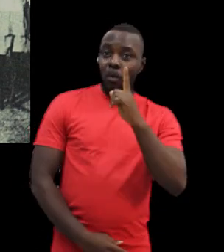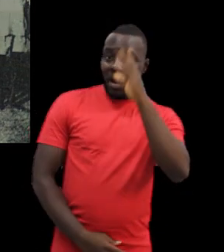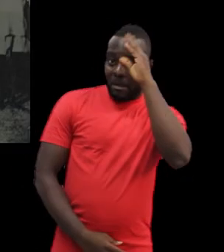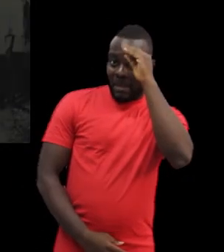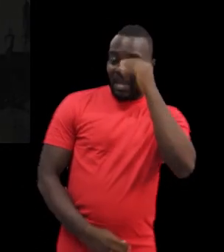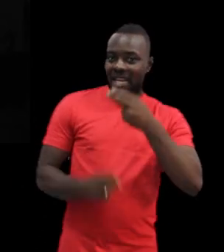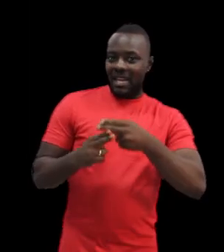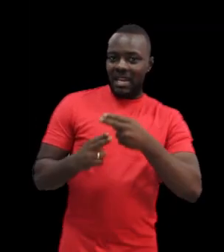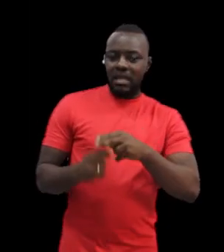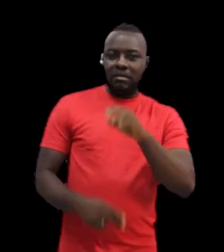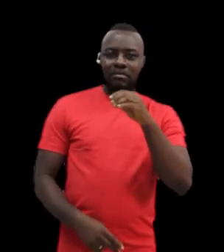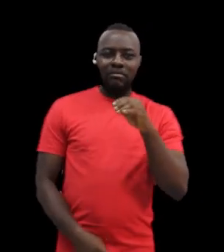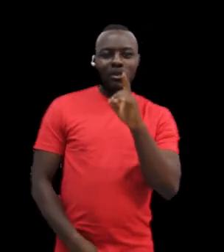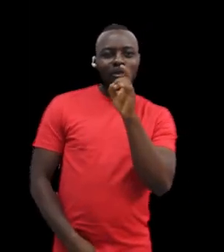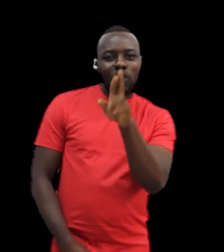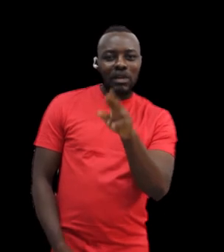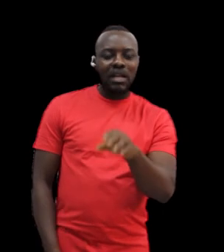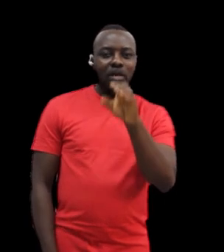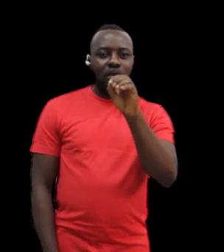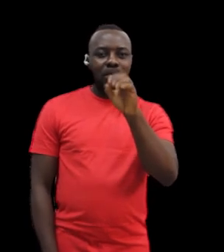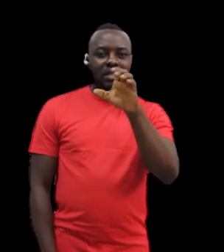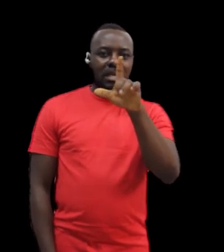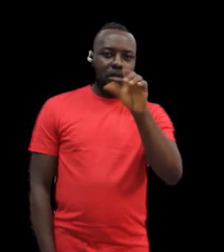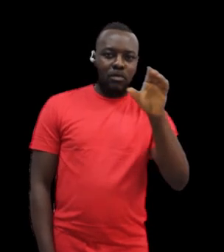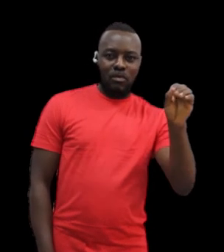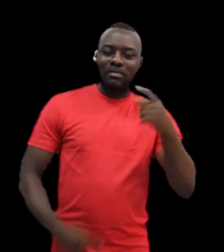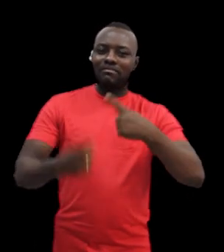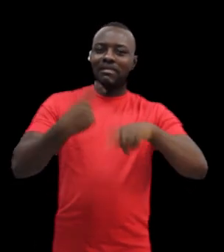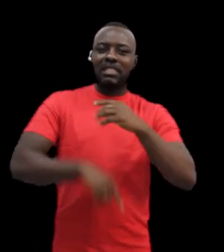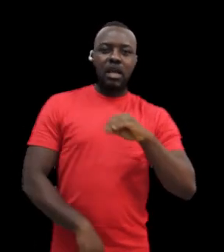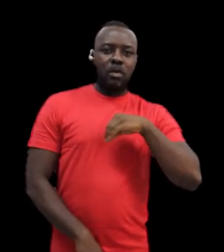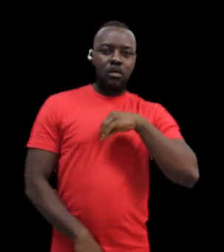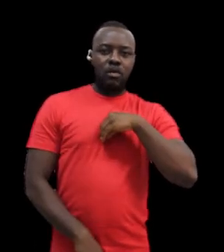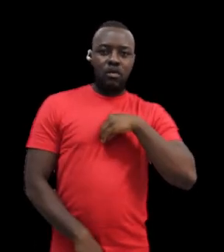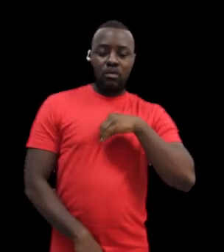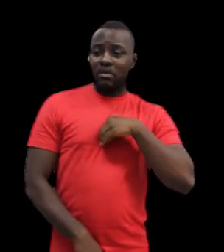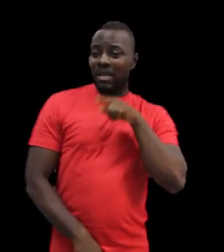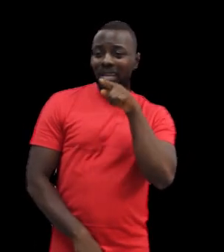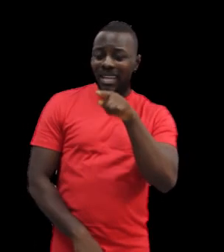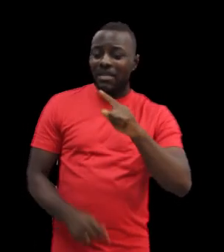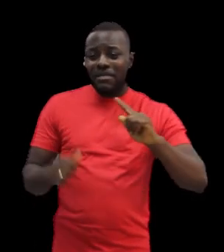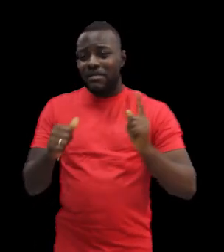Dr. Seth Lawrence Tete Oklu, Ghana's first Deaf teacher and PhD holder in Deaf education,